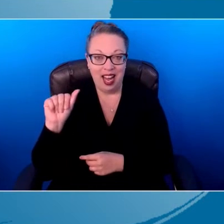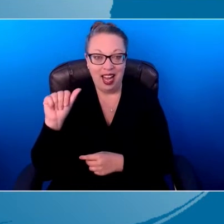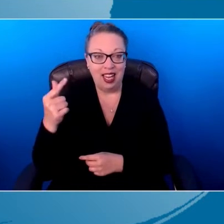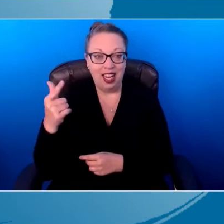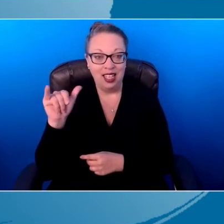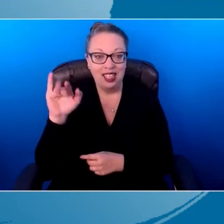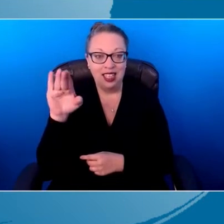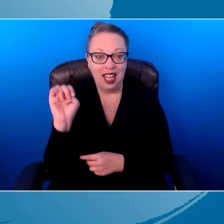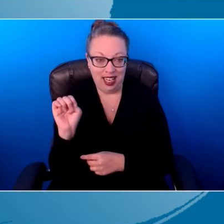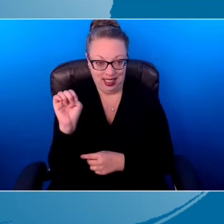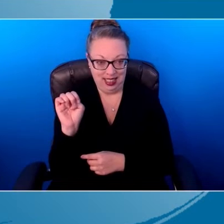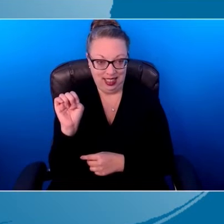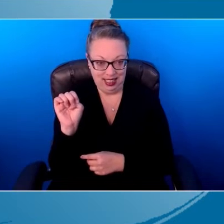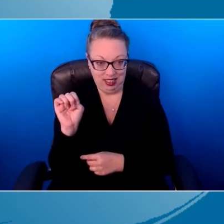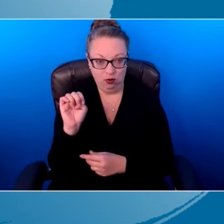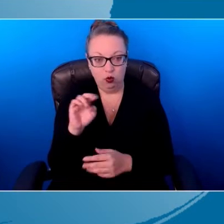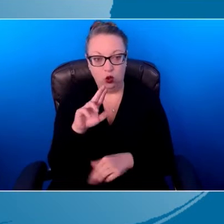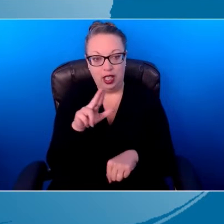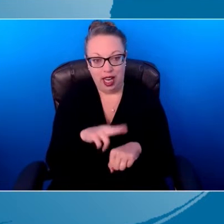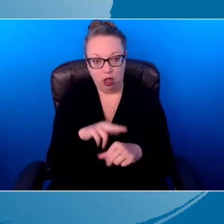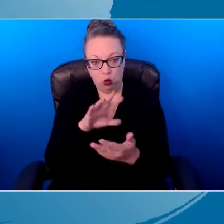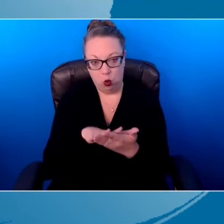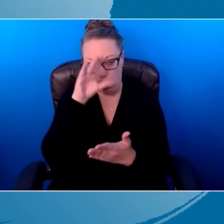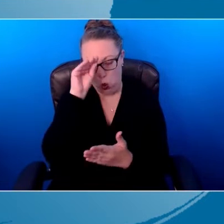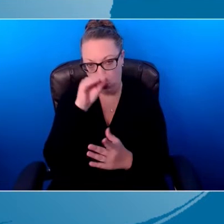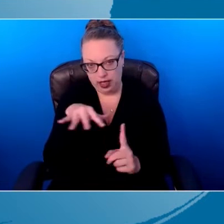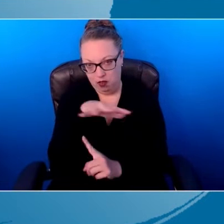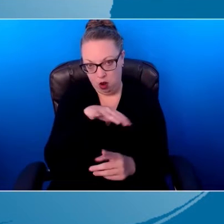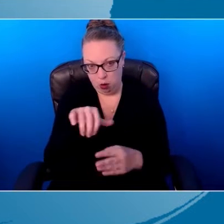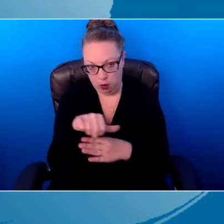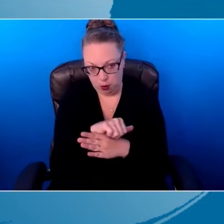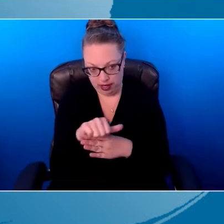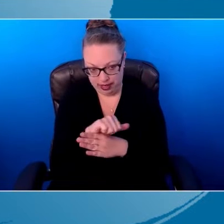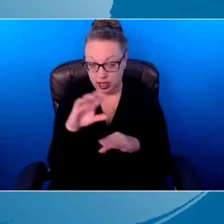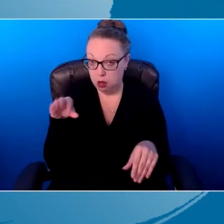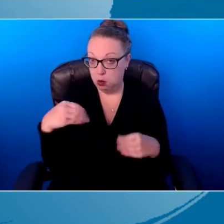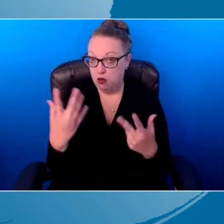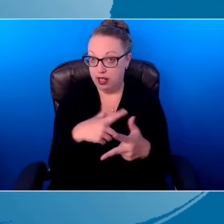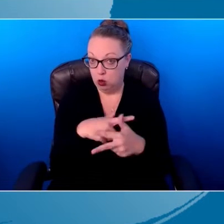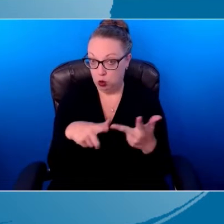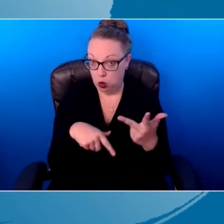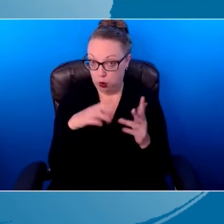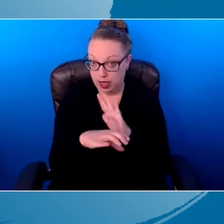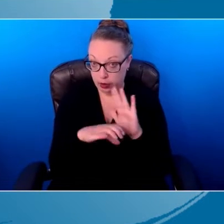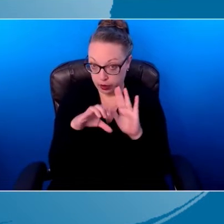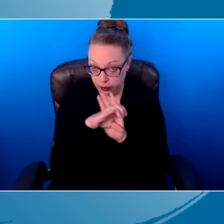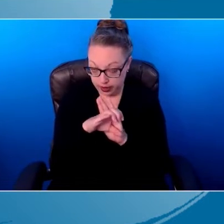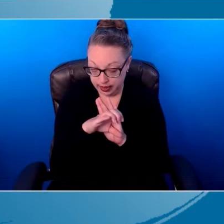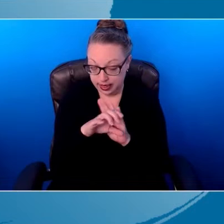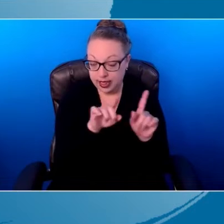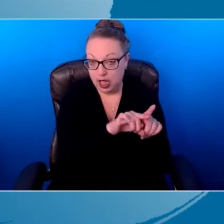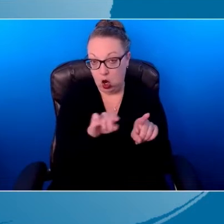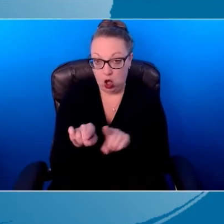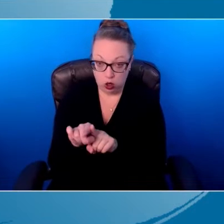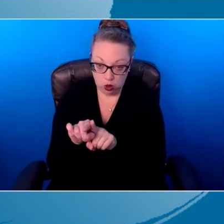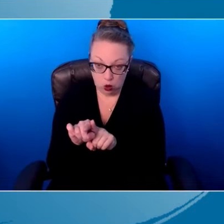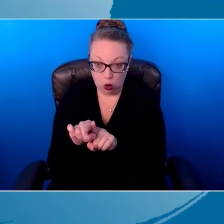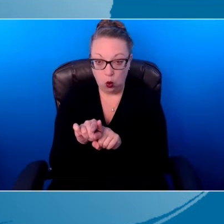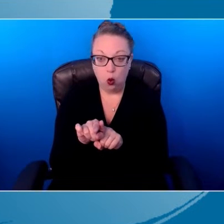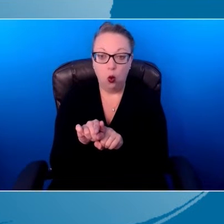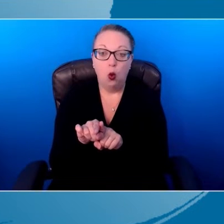at-a-glance, it gives you the three characteristics as well as the indicators for what you would do to